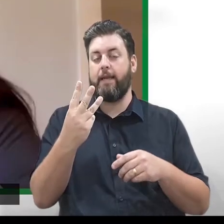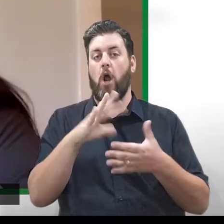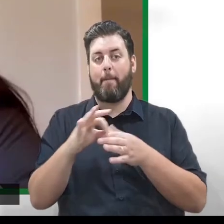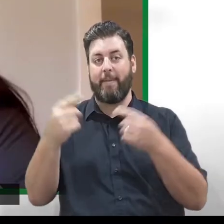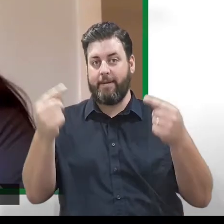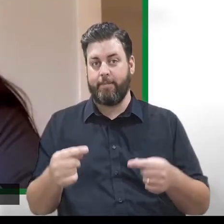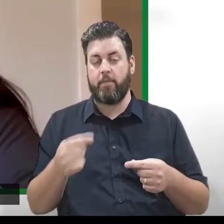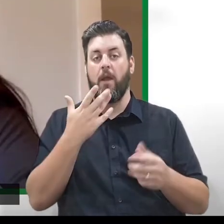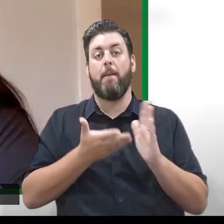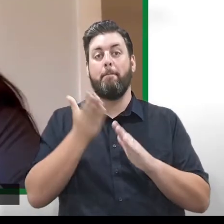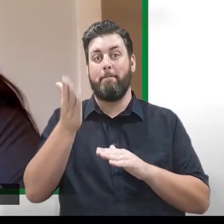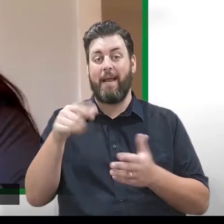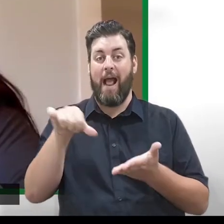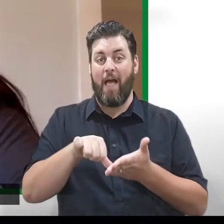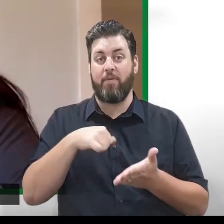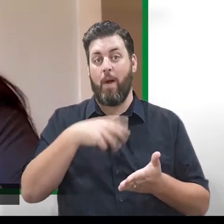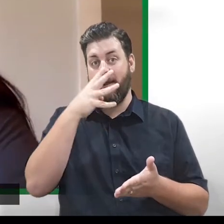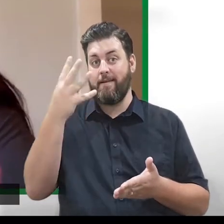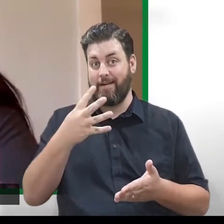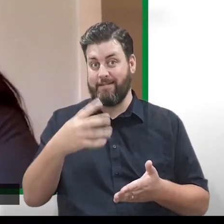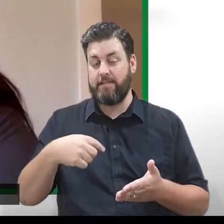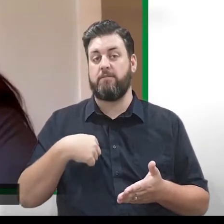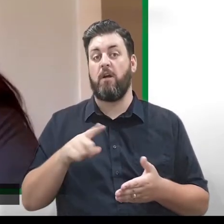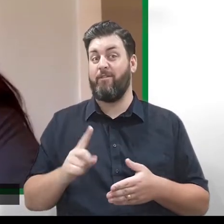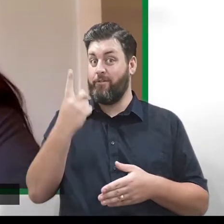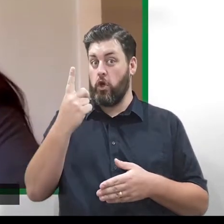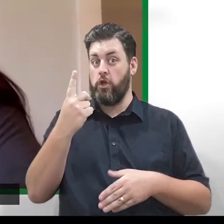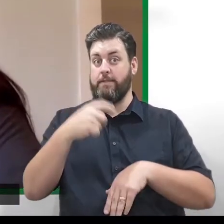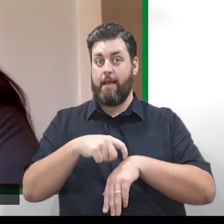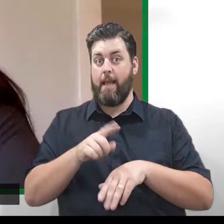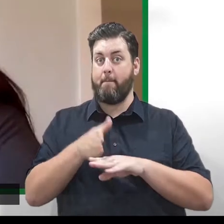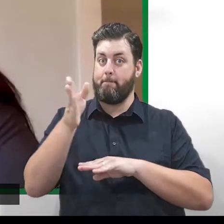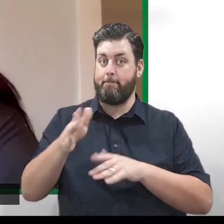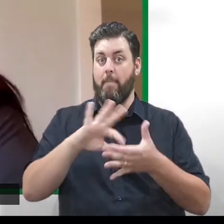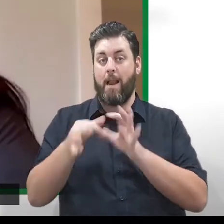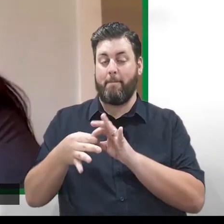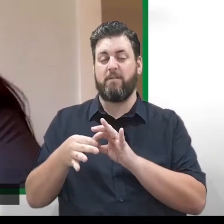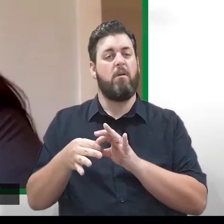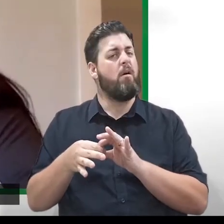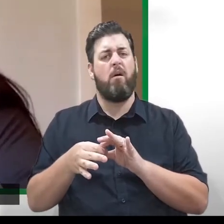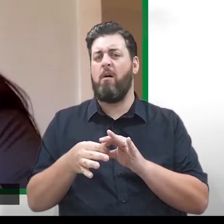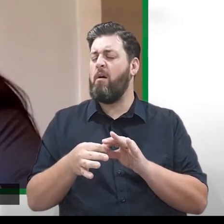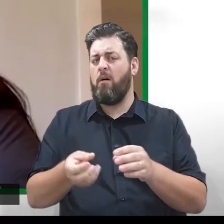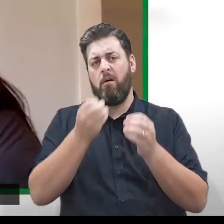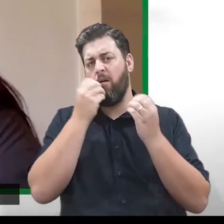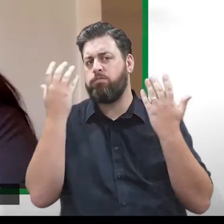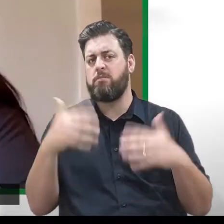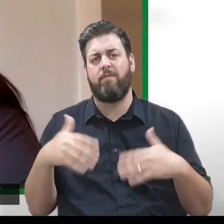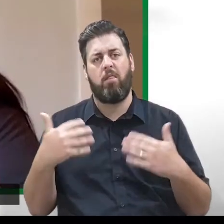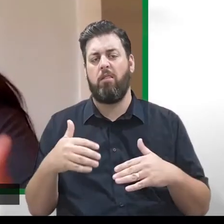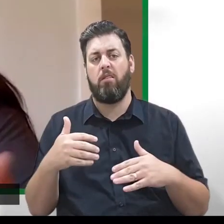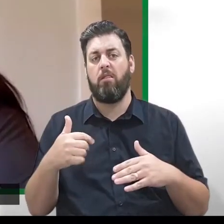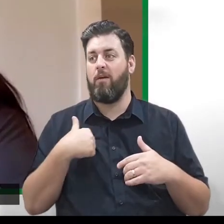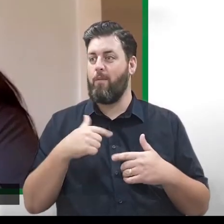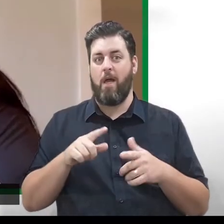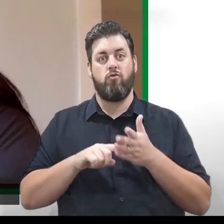in 2004 when I was 19, and that was my first Olympics. And it was just a dream come true to be able to represent